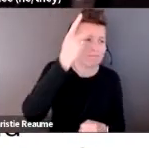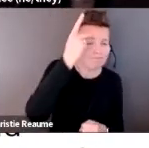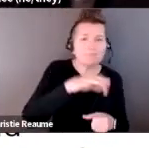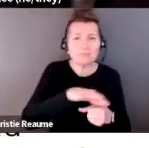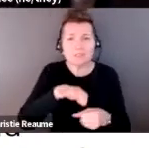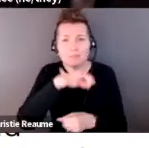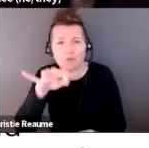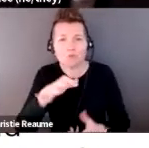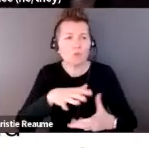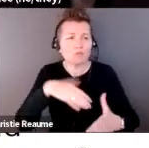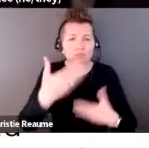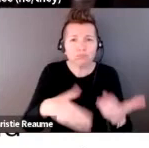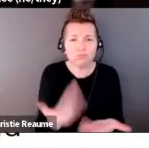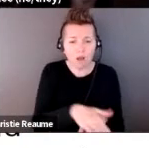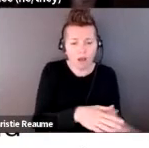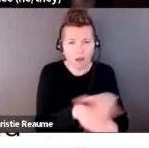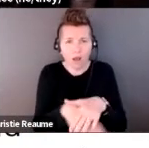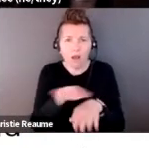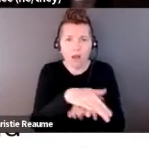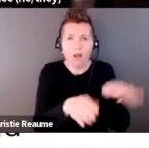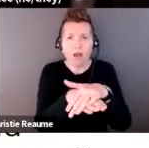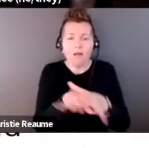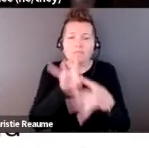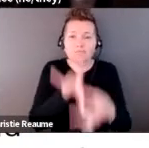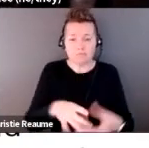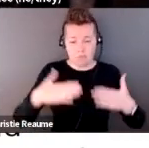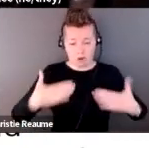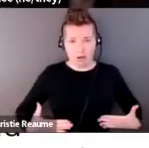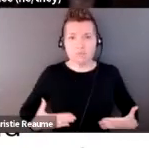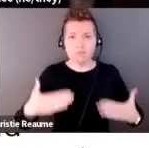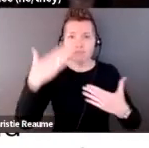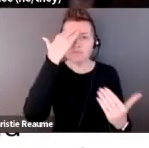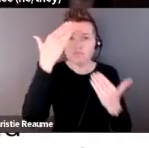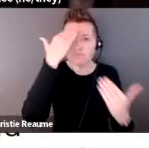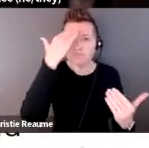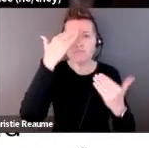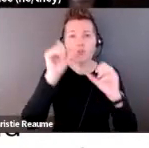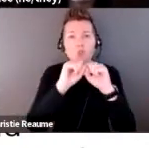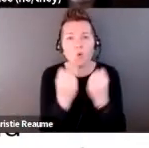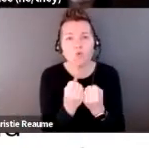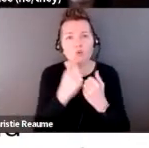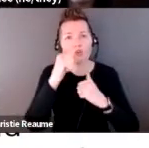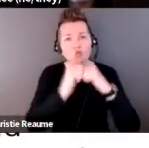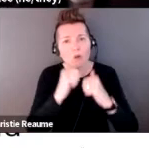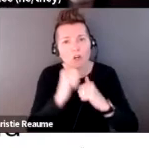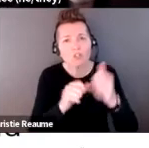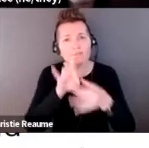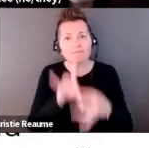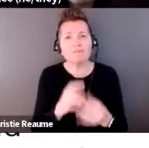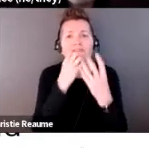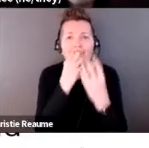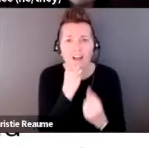reflections on bodily knowledge and social constructions around values of normativity in their art.